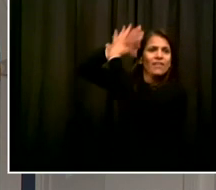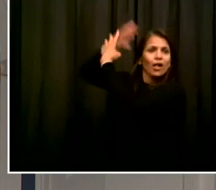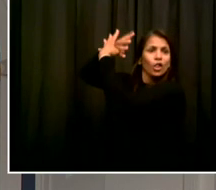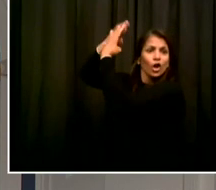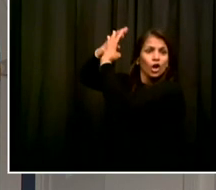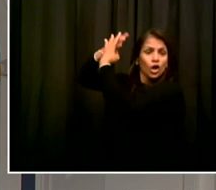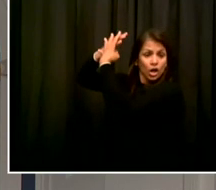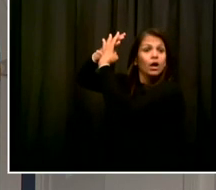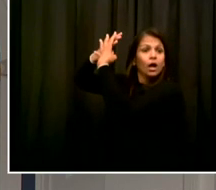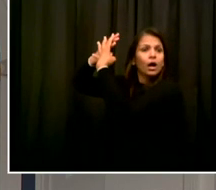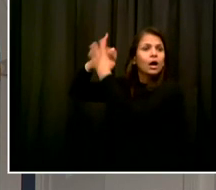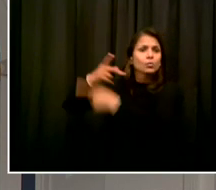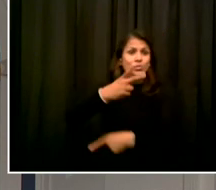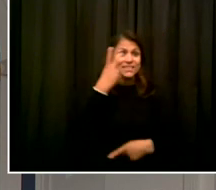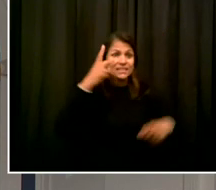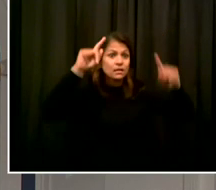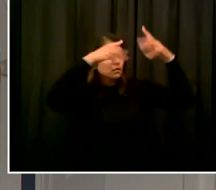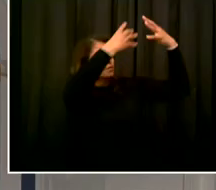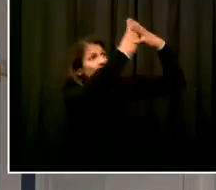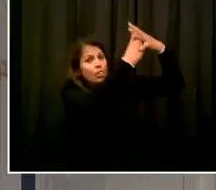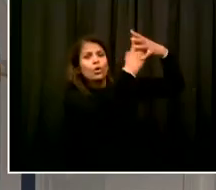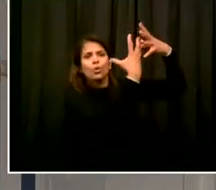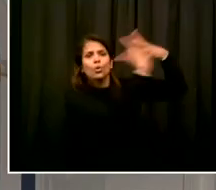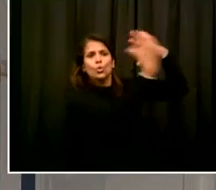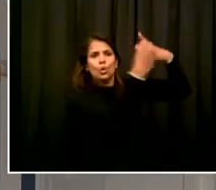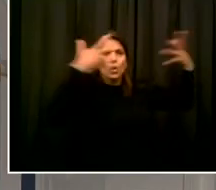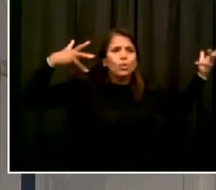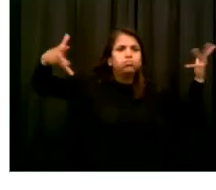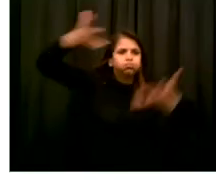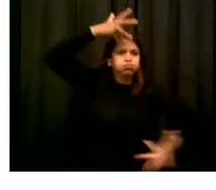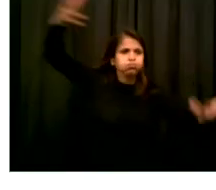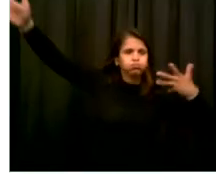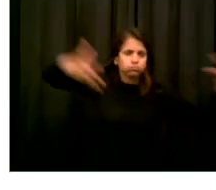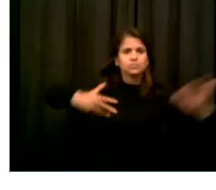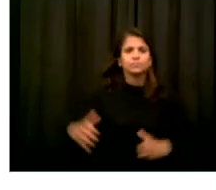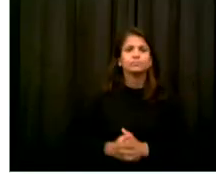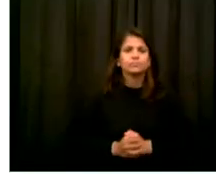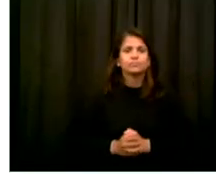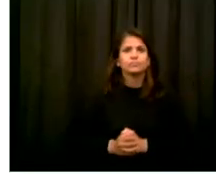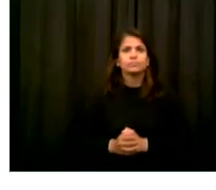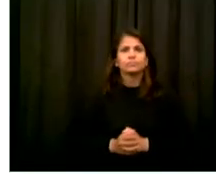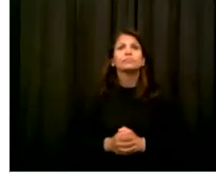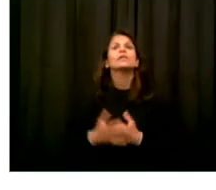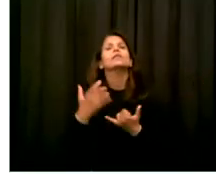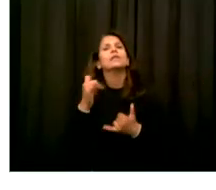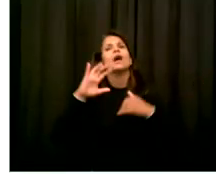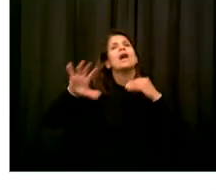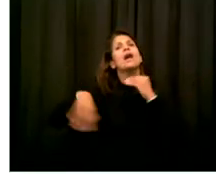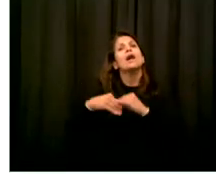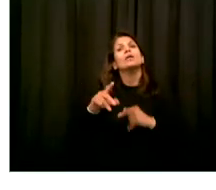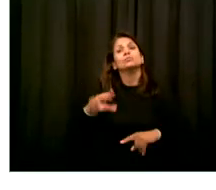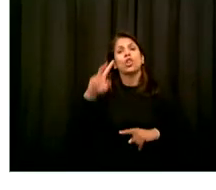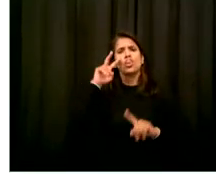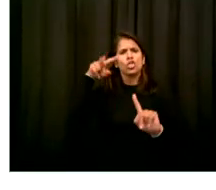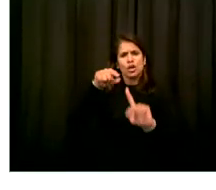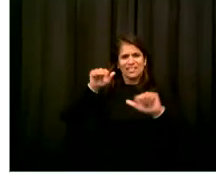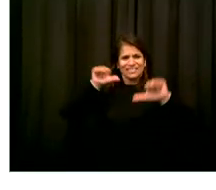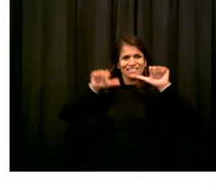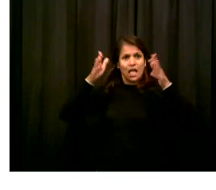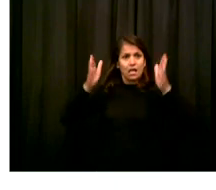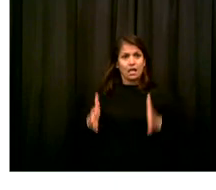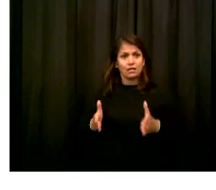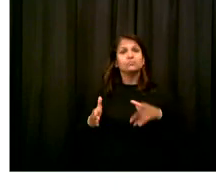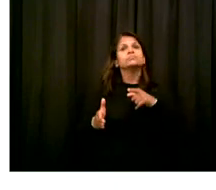Yes, Mr. Mayor. I'll just add briefly, you know, when we look at the science around what works with respect to